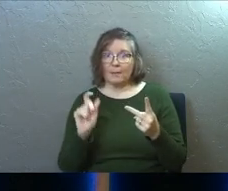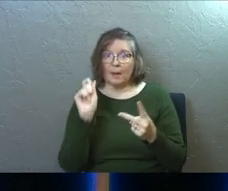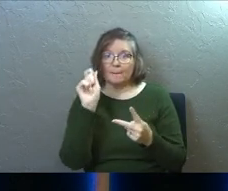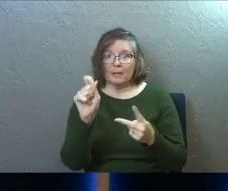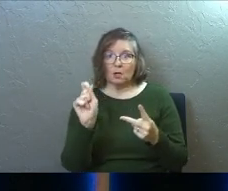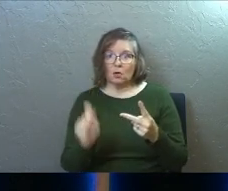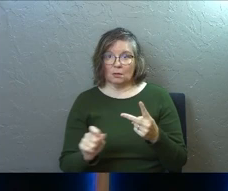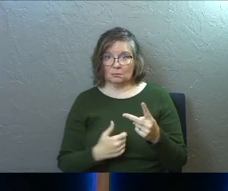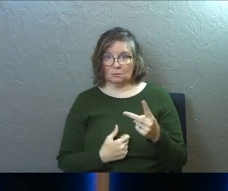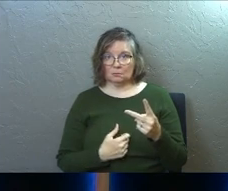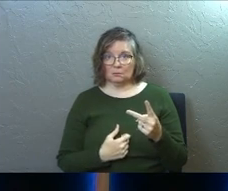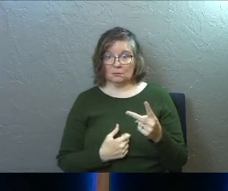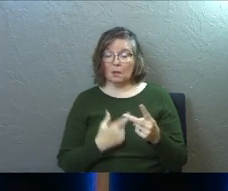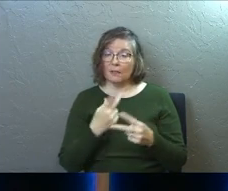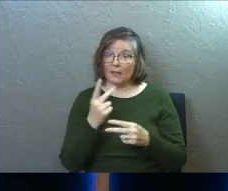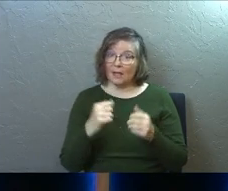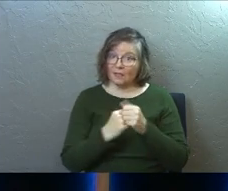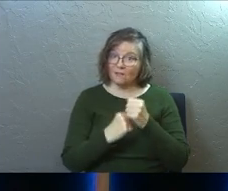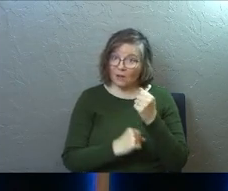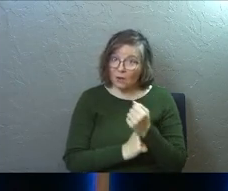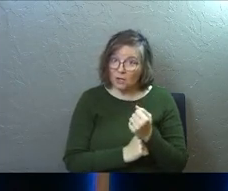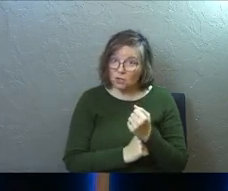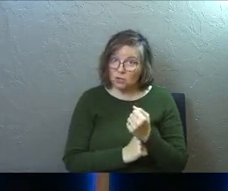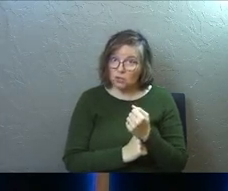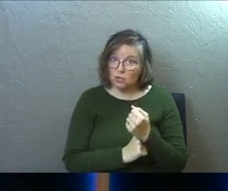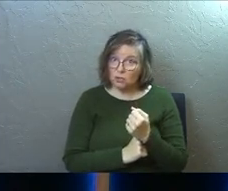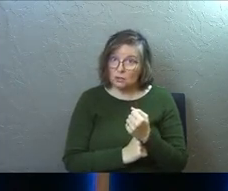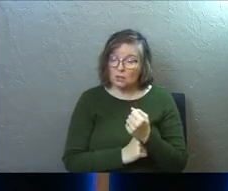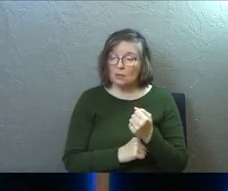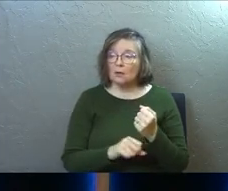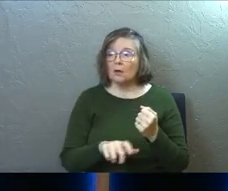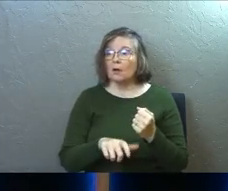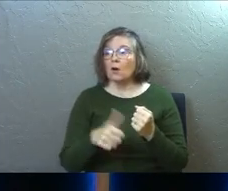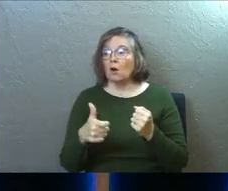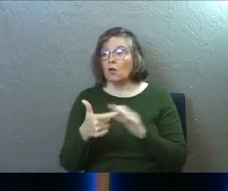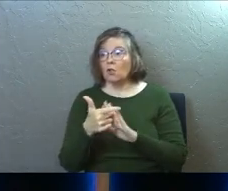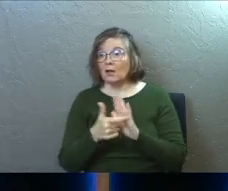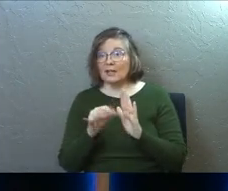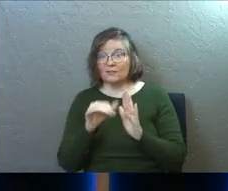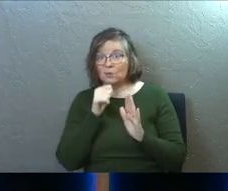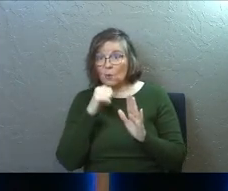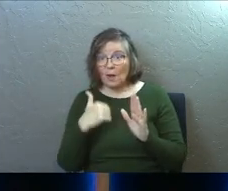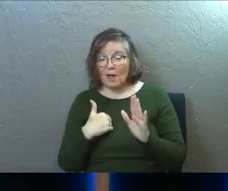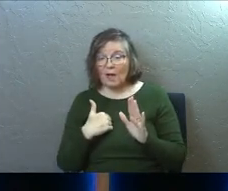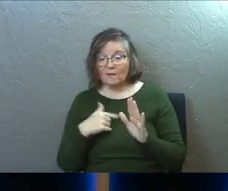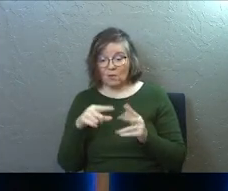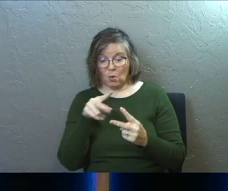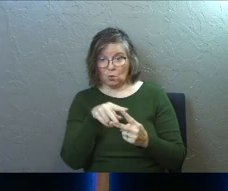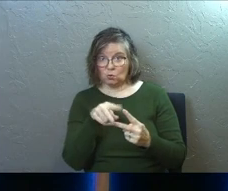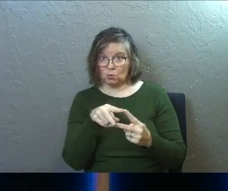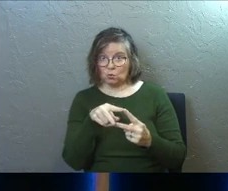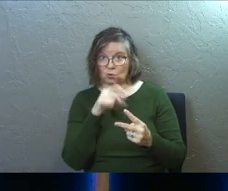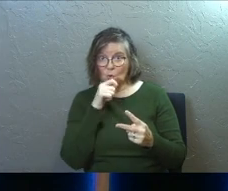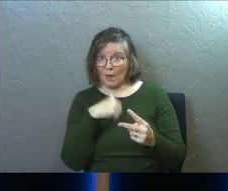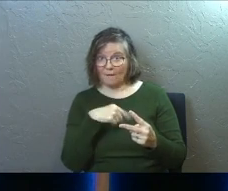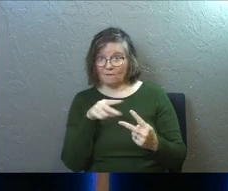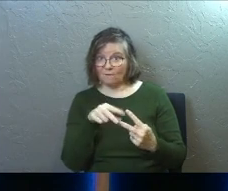So not only are they the foundation, but if you don't have those two,